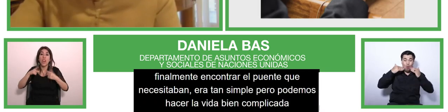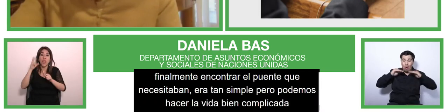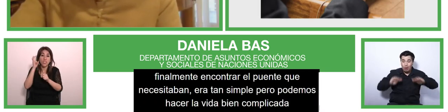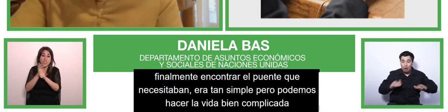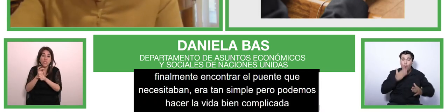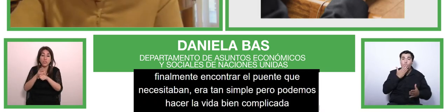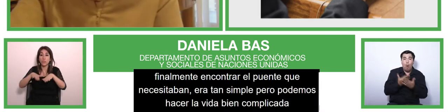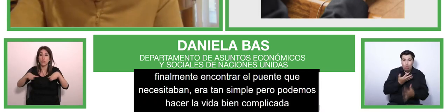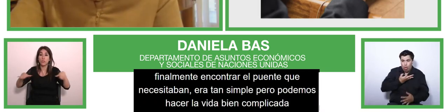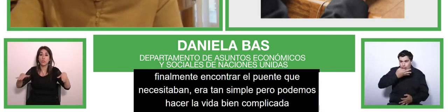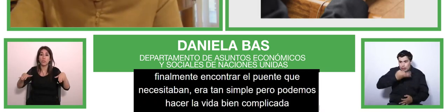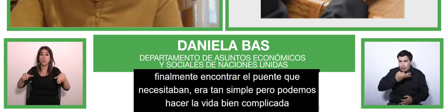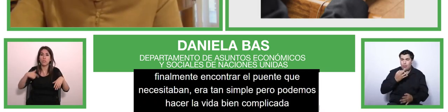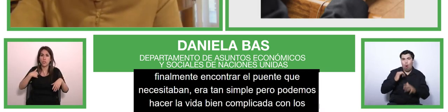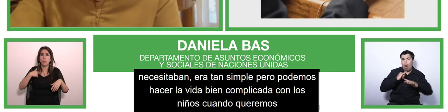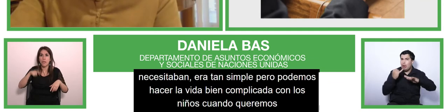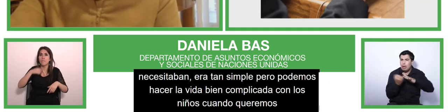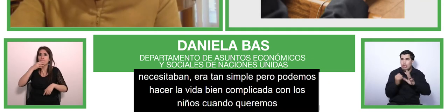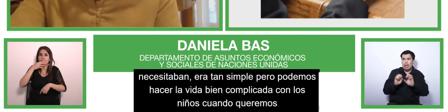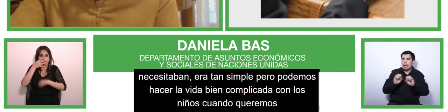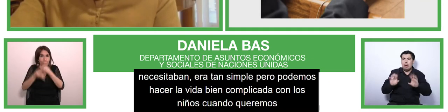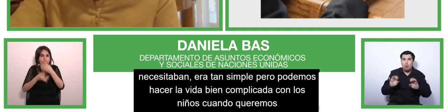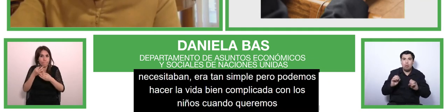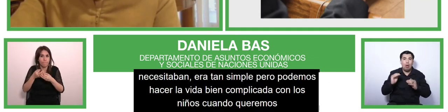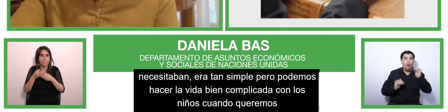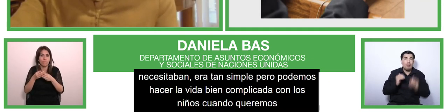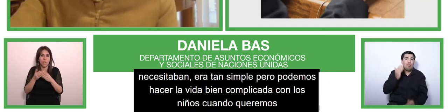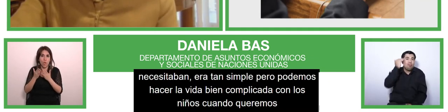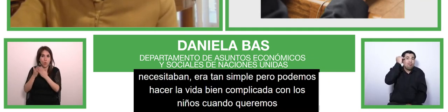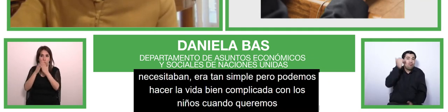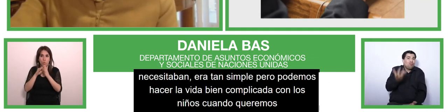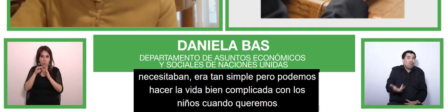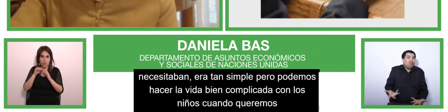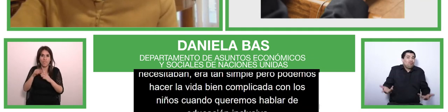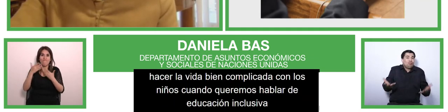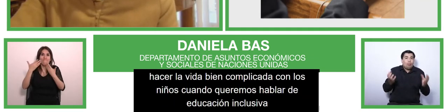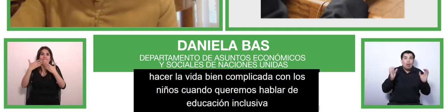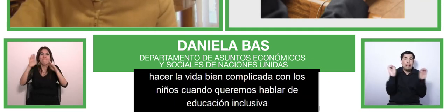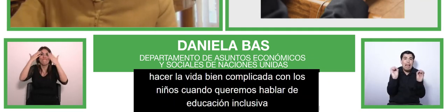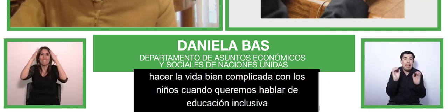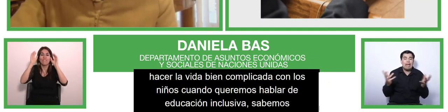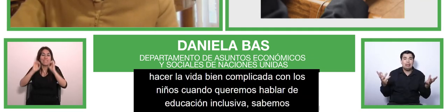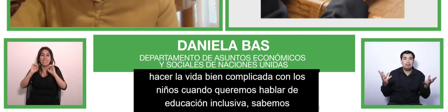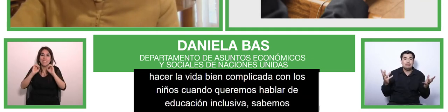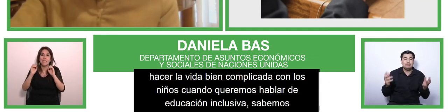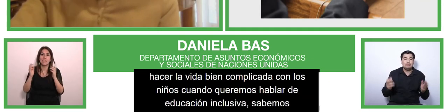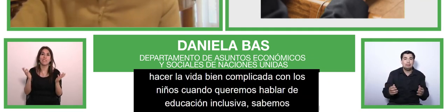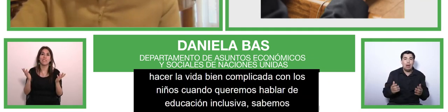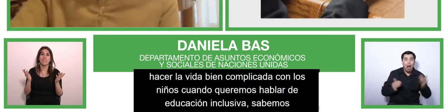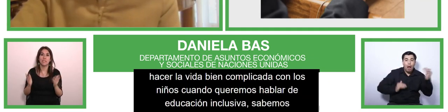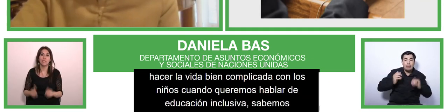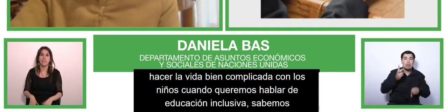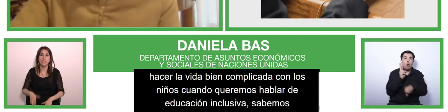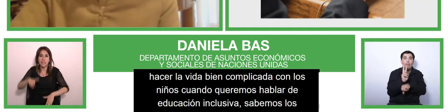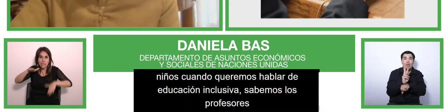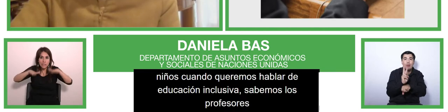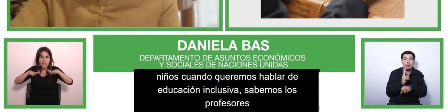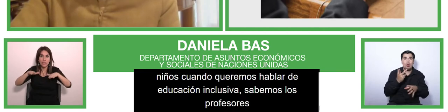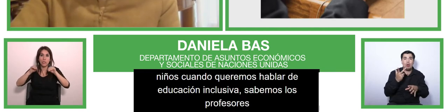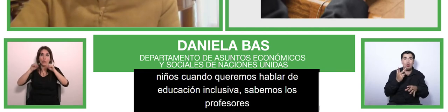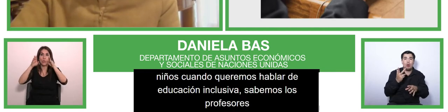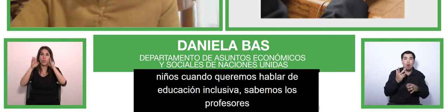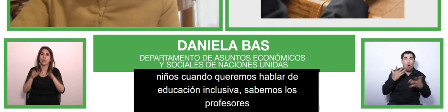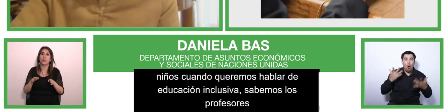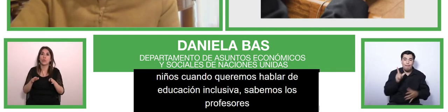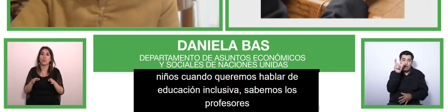ignorance we do not know professors teachers are not always prepared now examples of